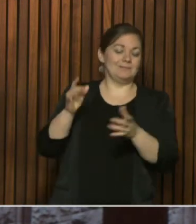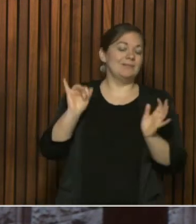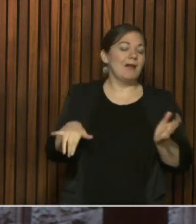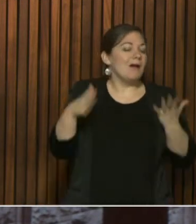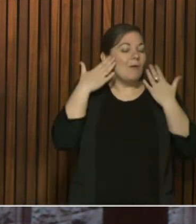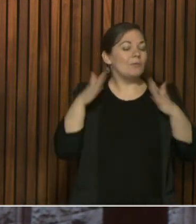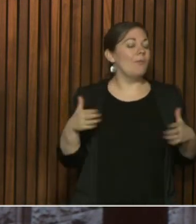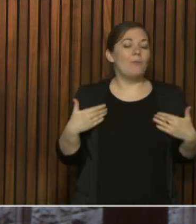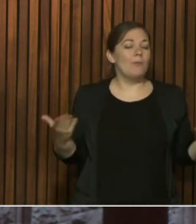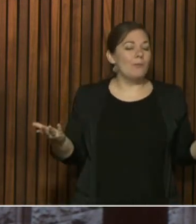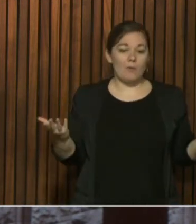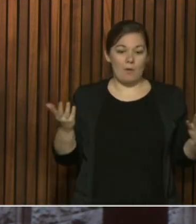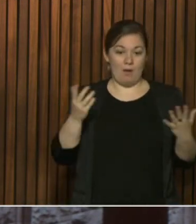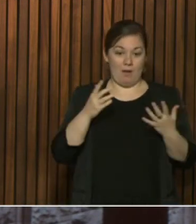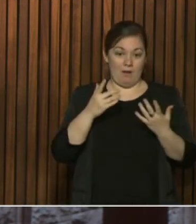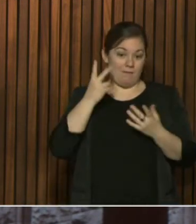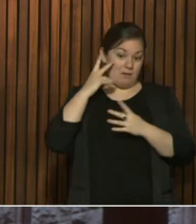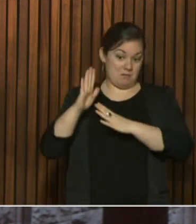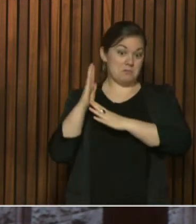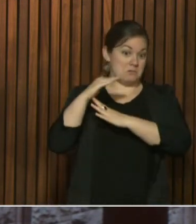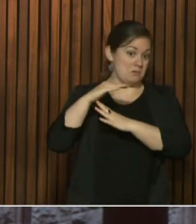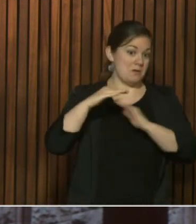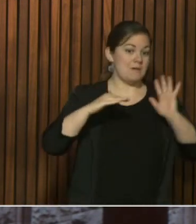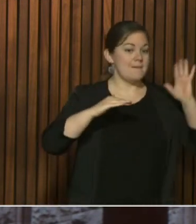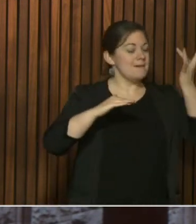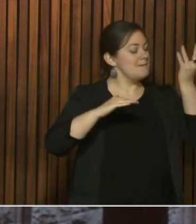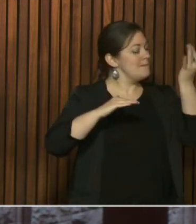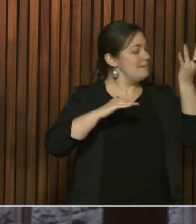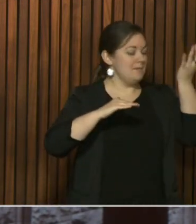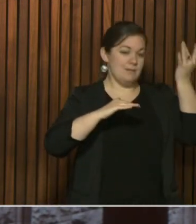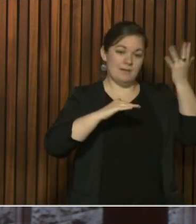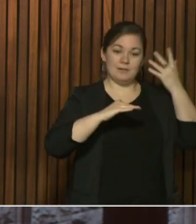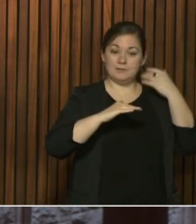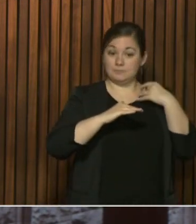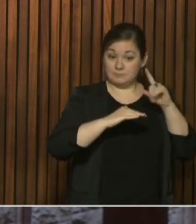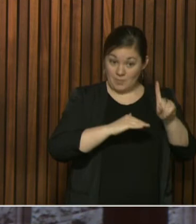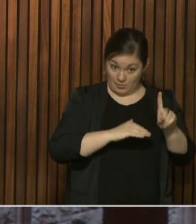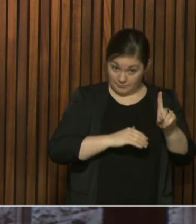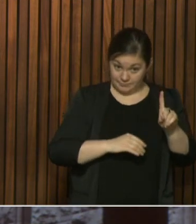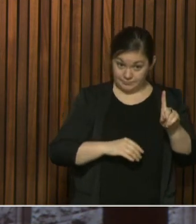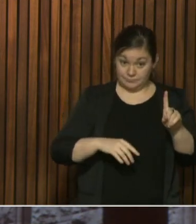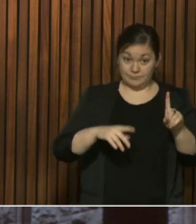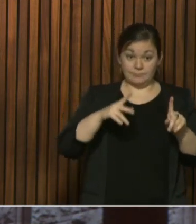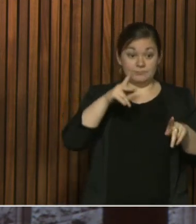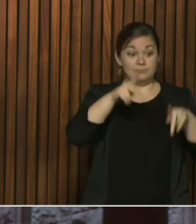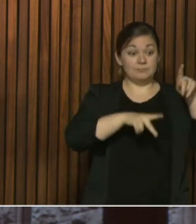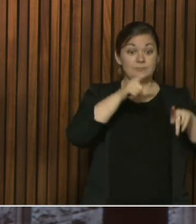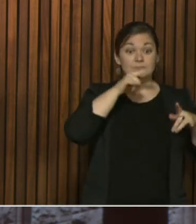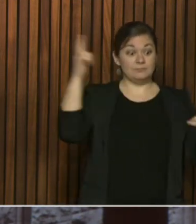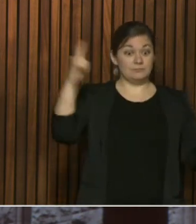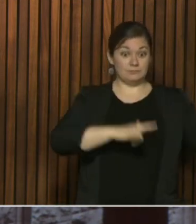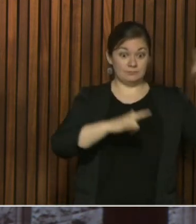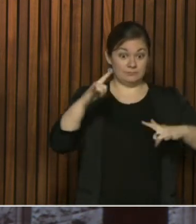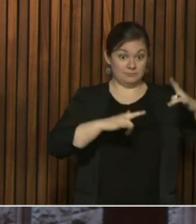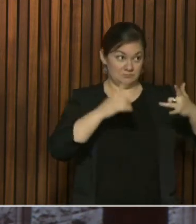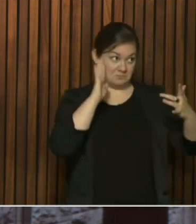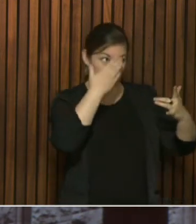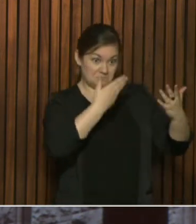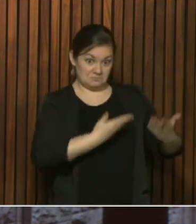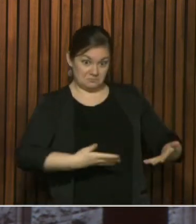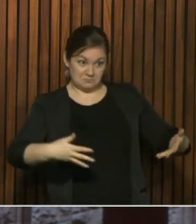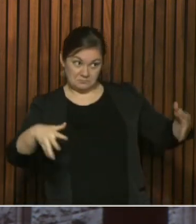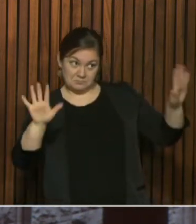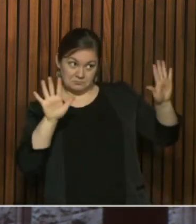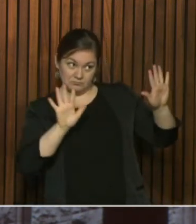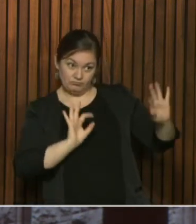plateaued, at least on the travel-related issues, because as Dr. Yaffe alluded to, the ones that are related